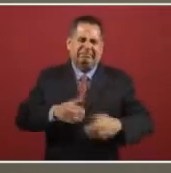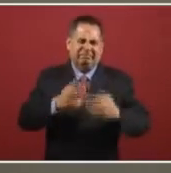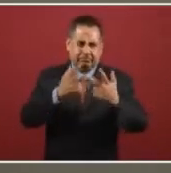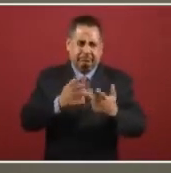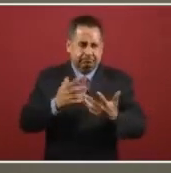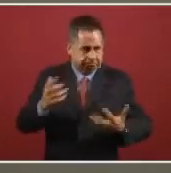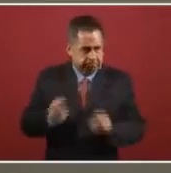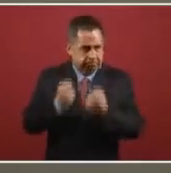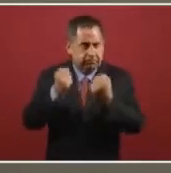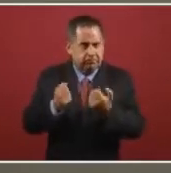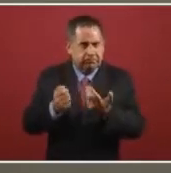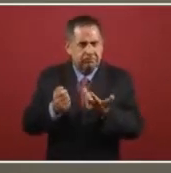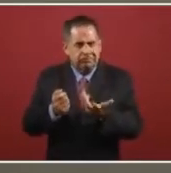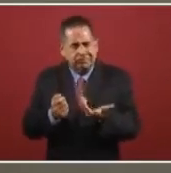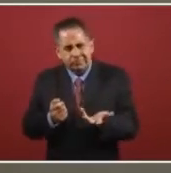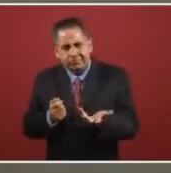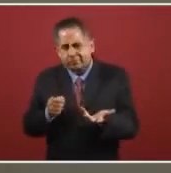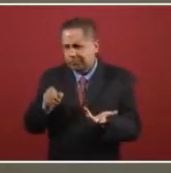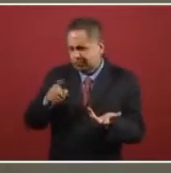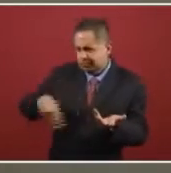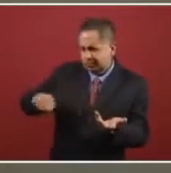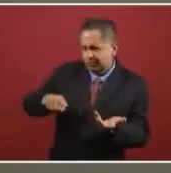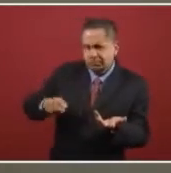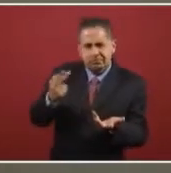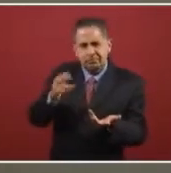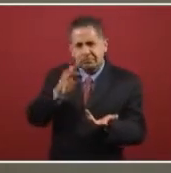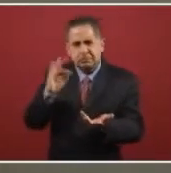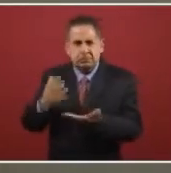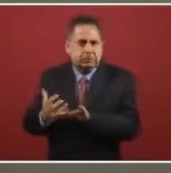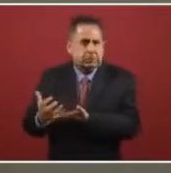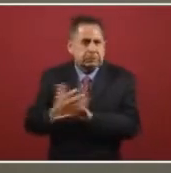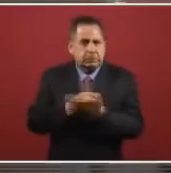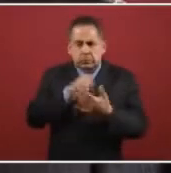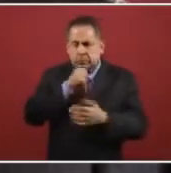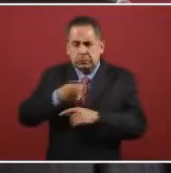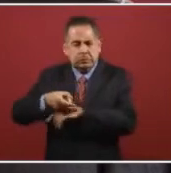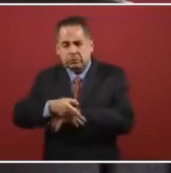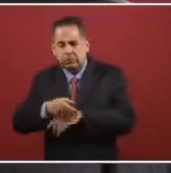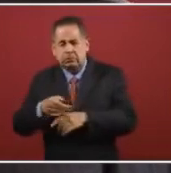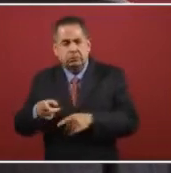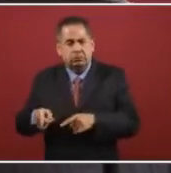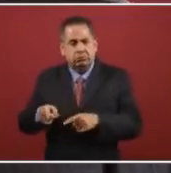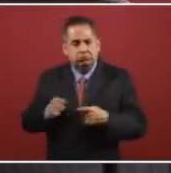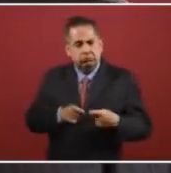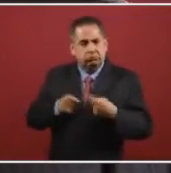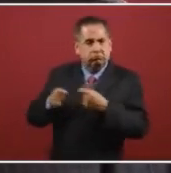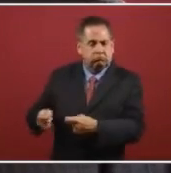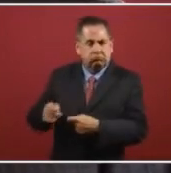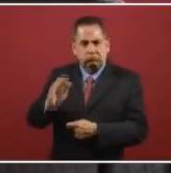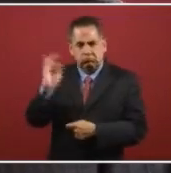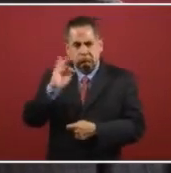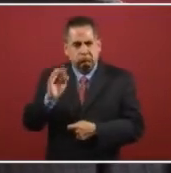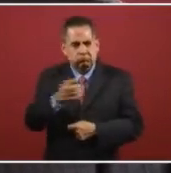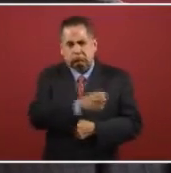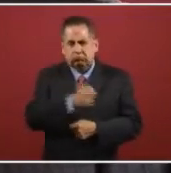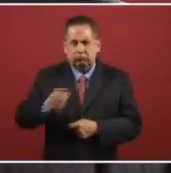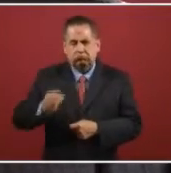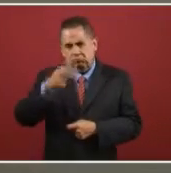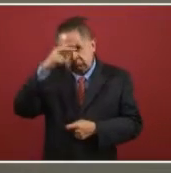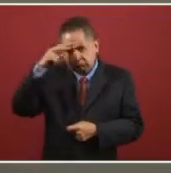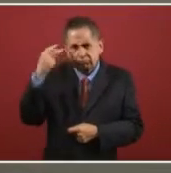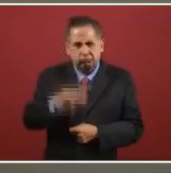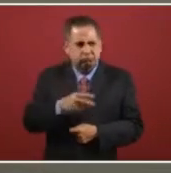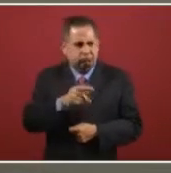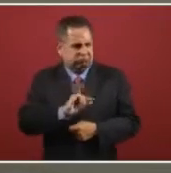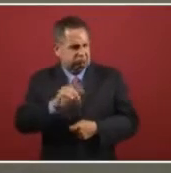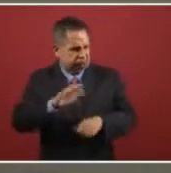left in bones, what are you going to do with that personnel? Because those posts need to be occupied by